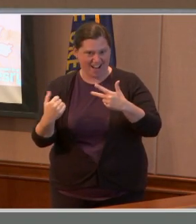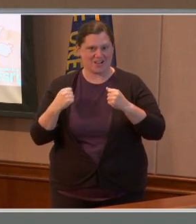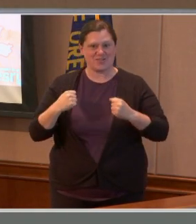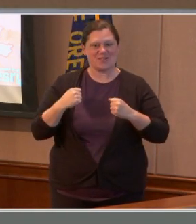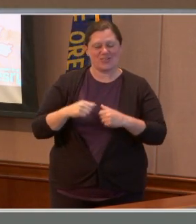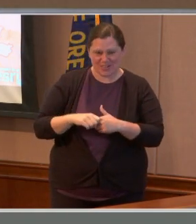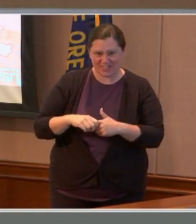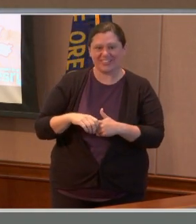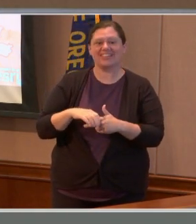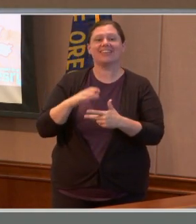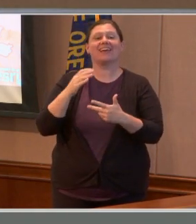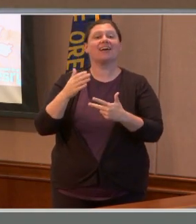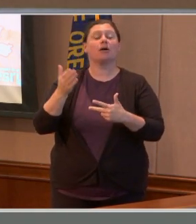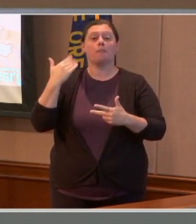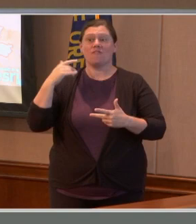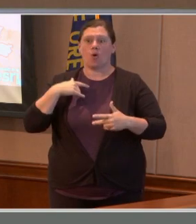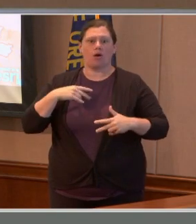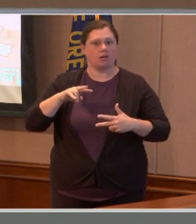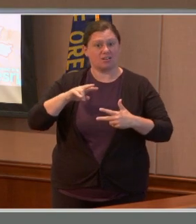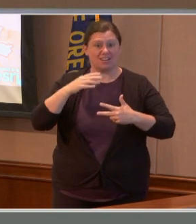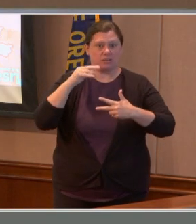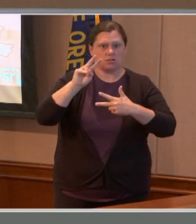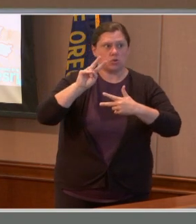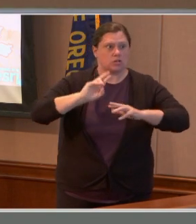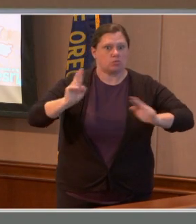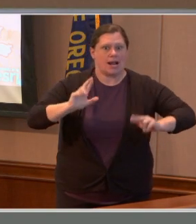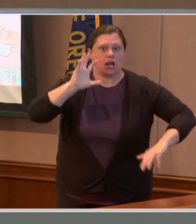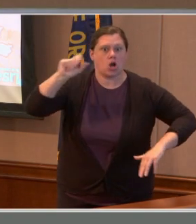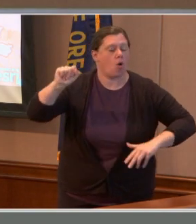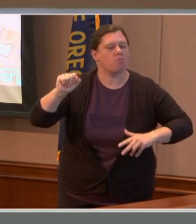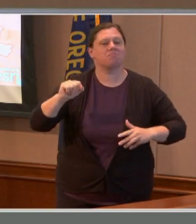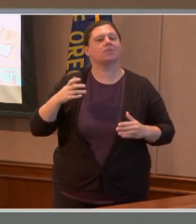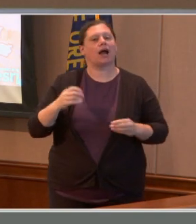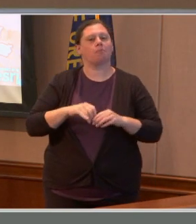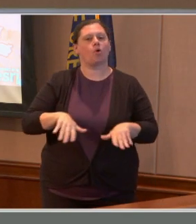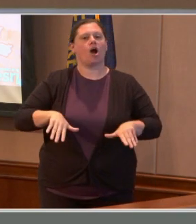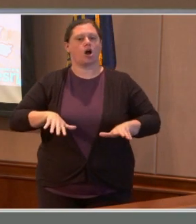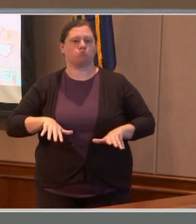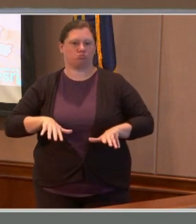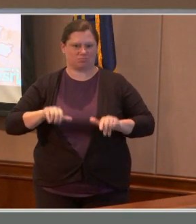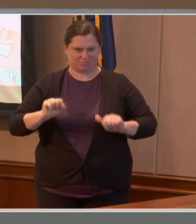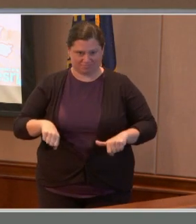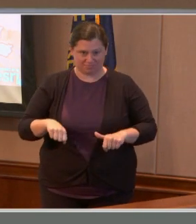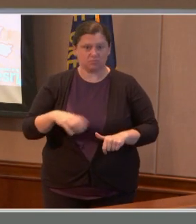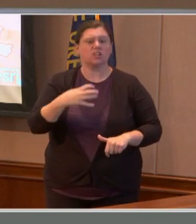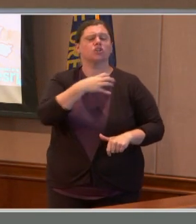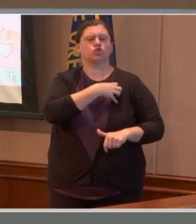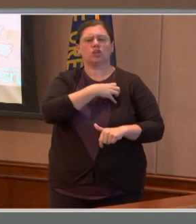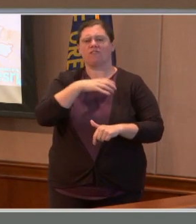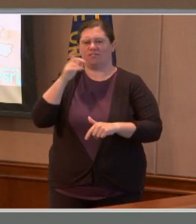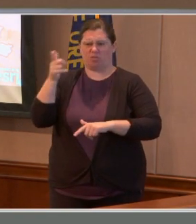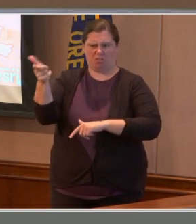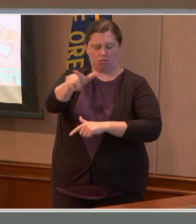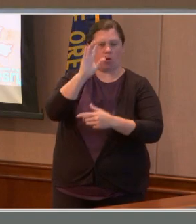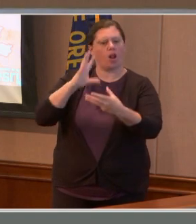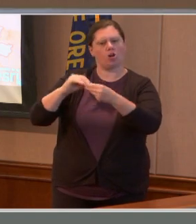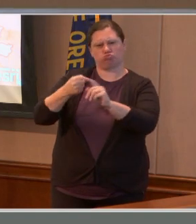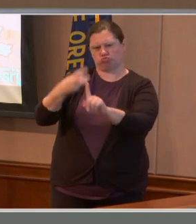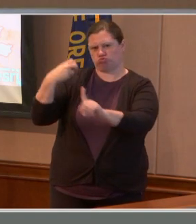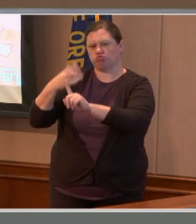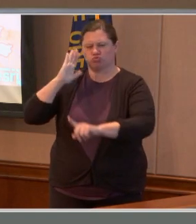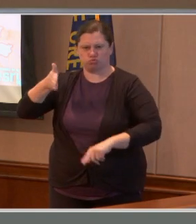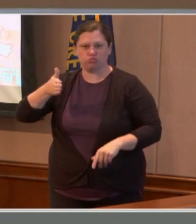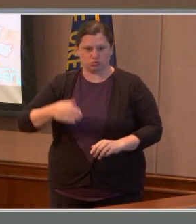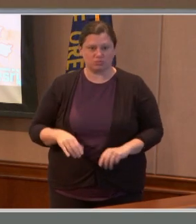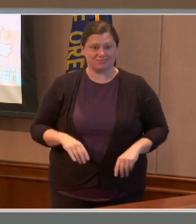of preparedness. The sheriff will have more details in a moment. More and more each day, our county is beginning to